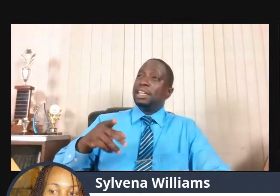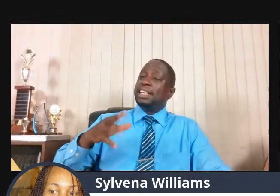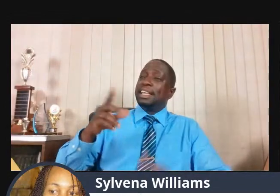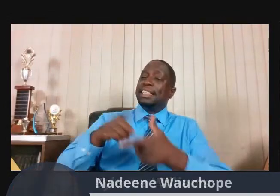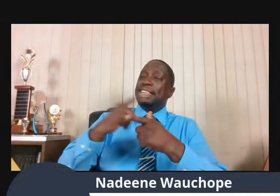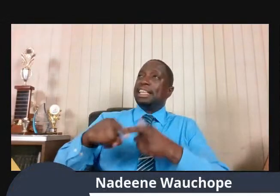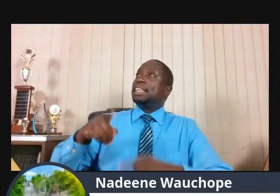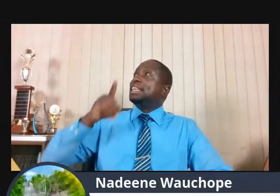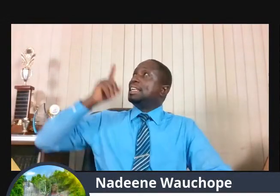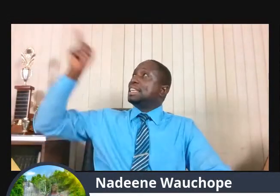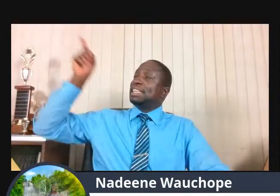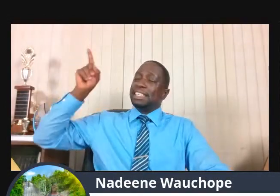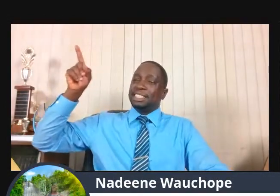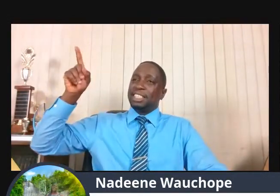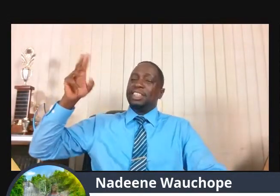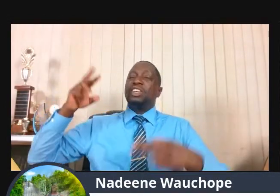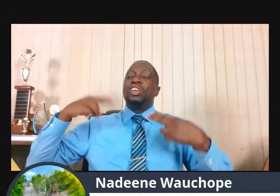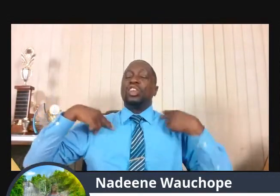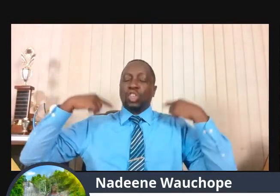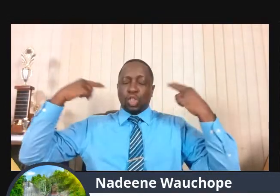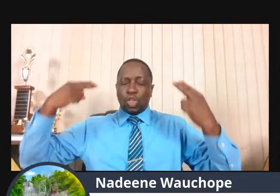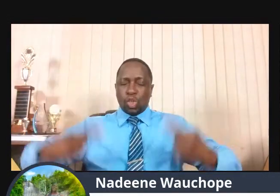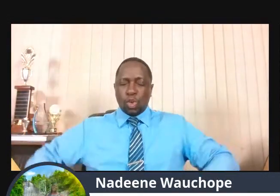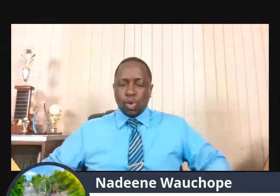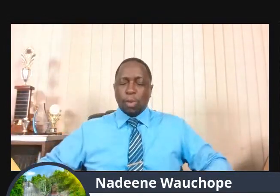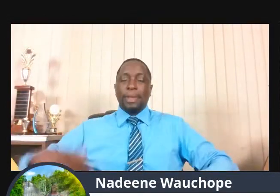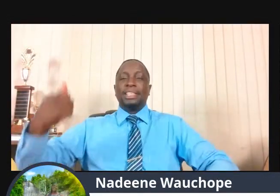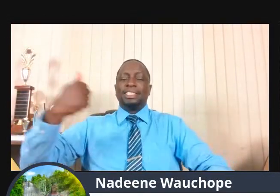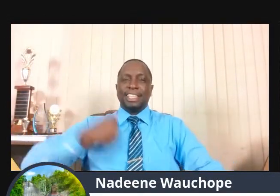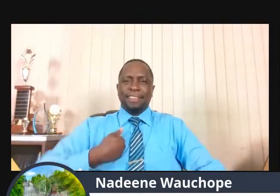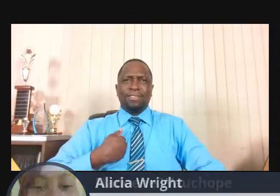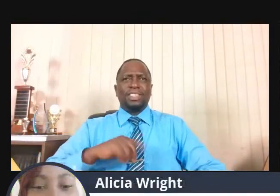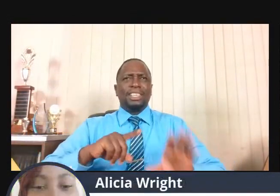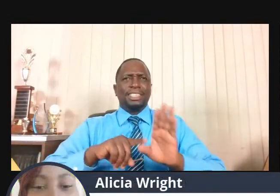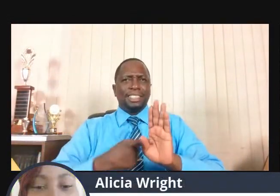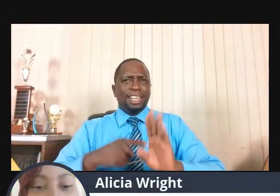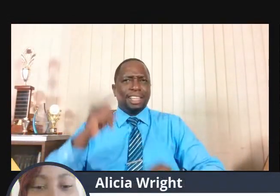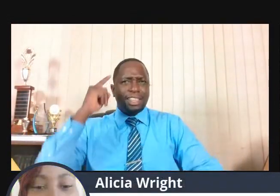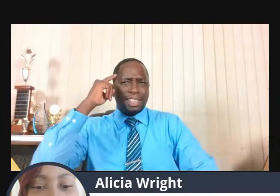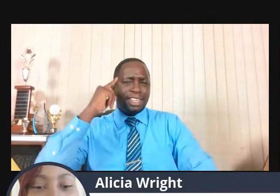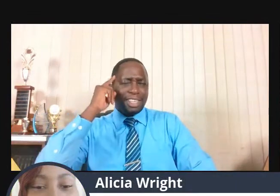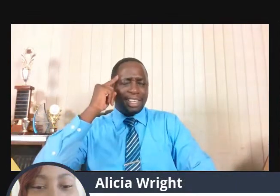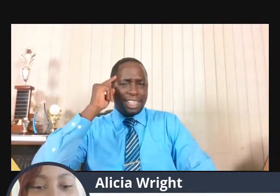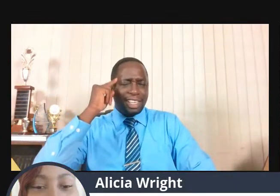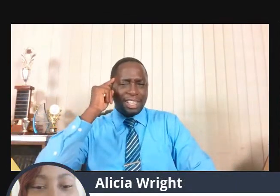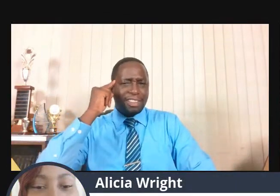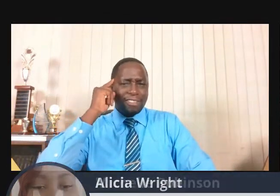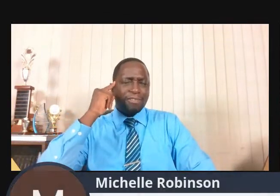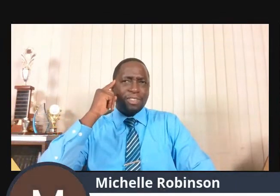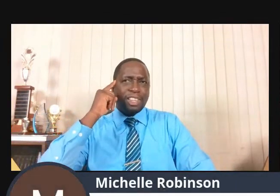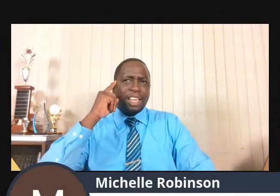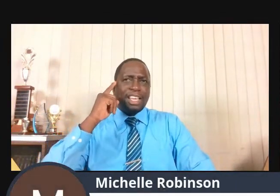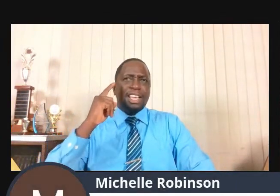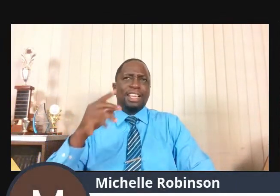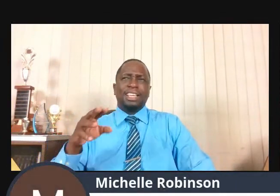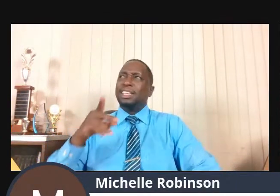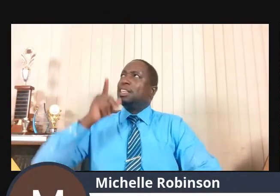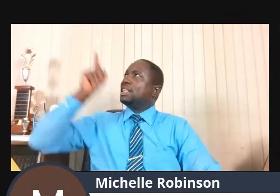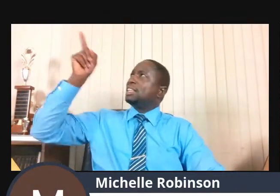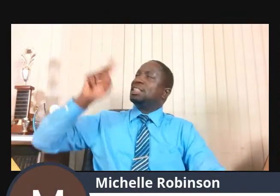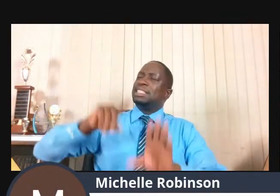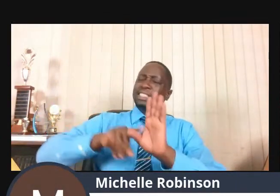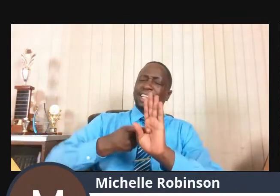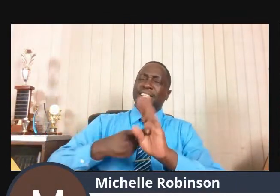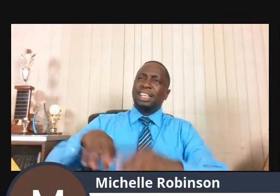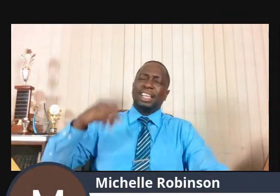lacerations on his back, which he brought about by the whips. He thought about the nails going into his